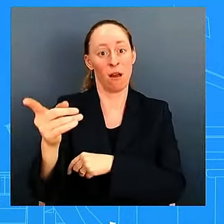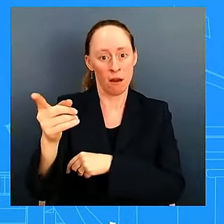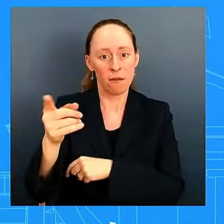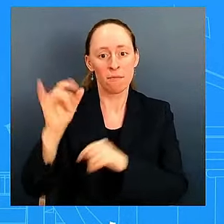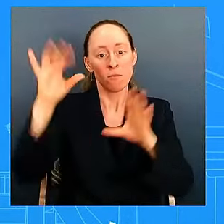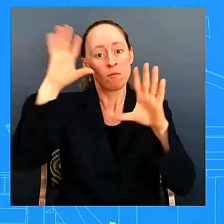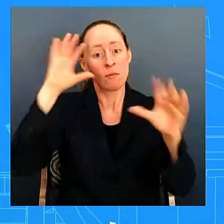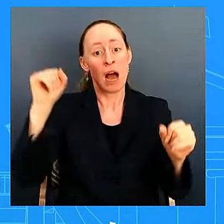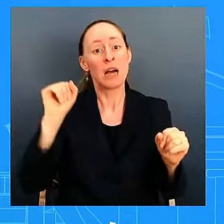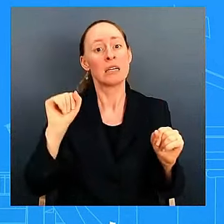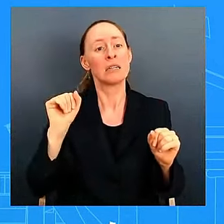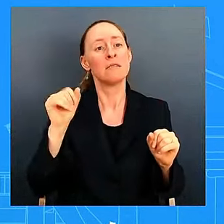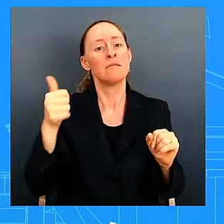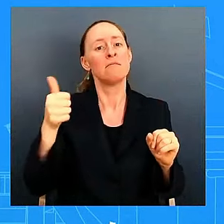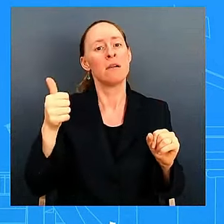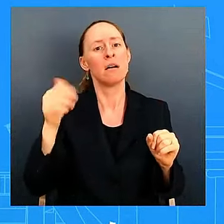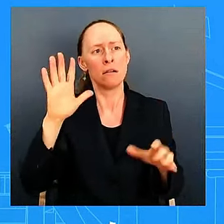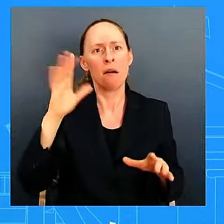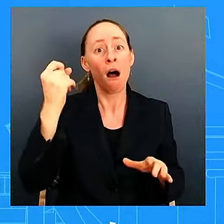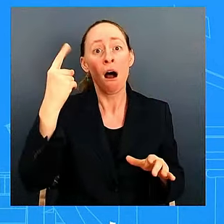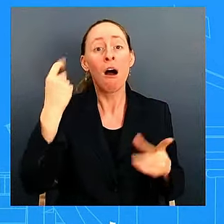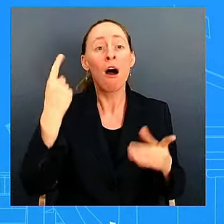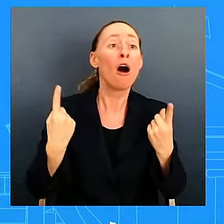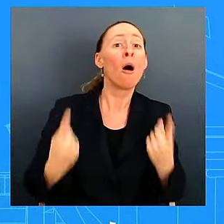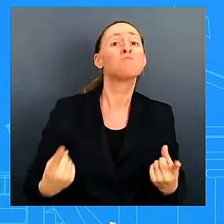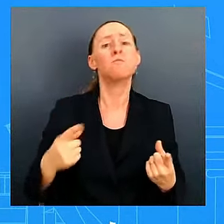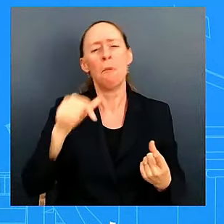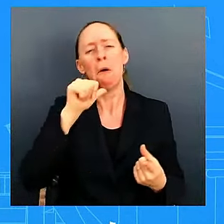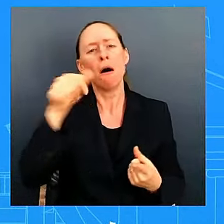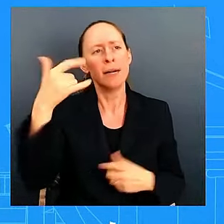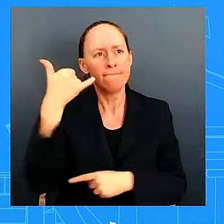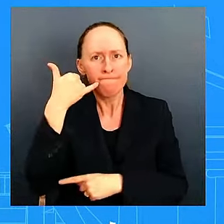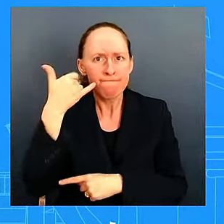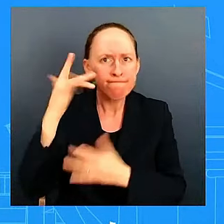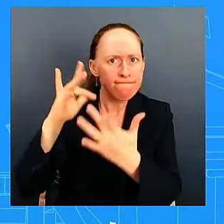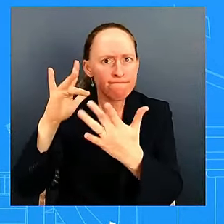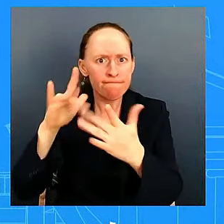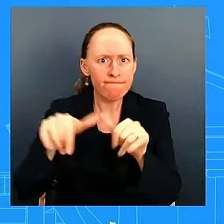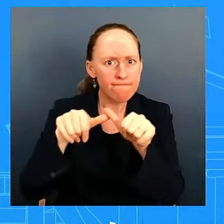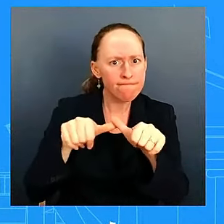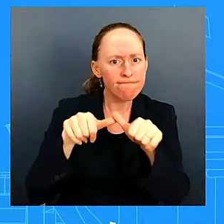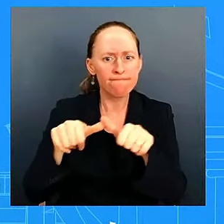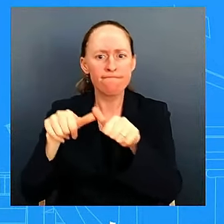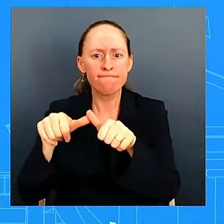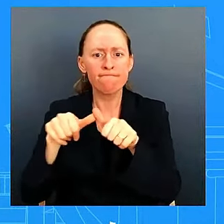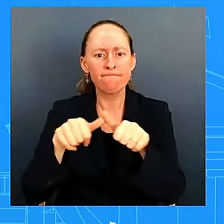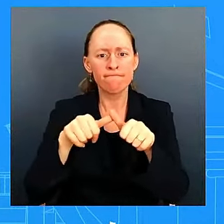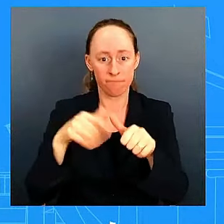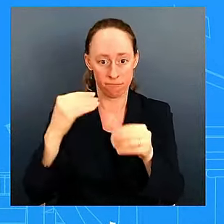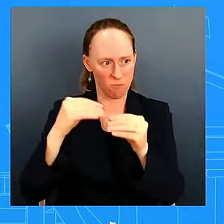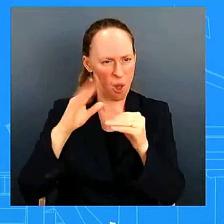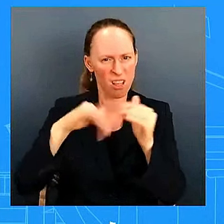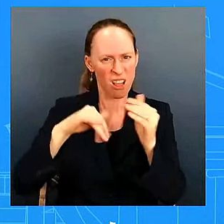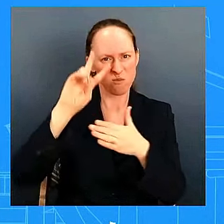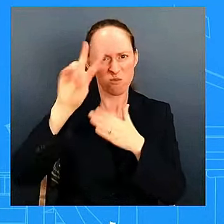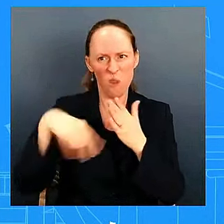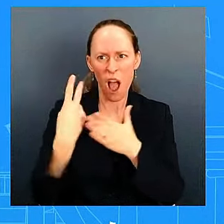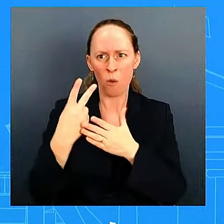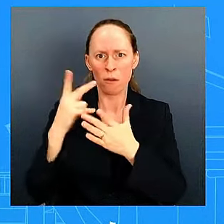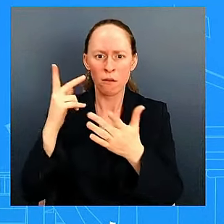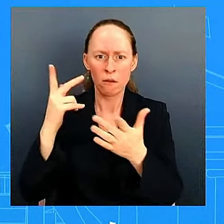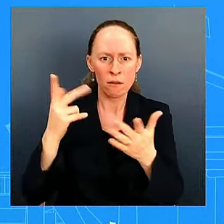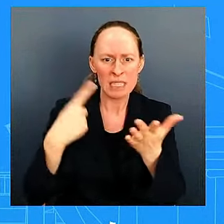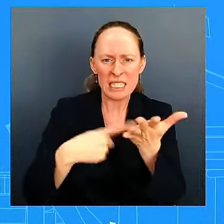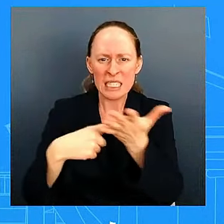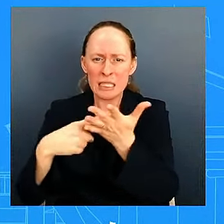a question by one of your colleagues for more than two hours yesterday with governors and local elected officials making sure that they had what